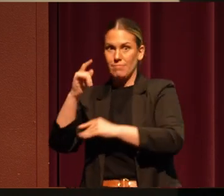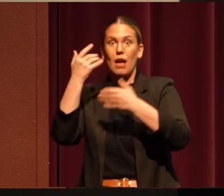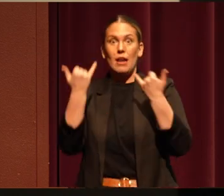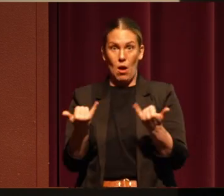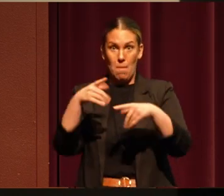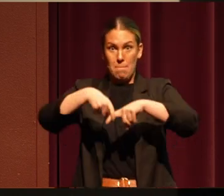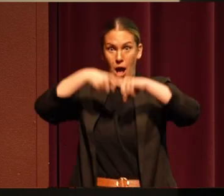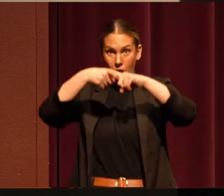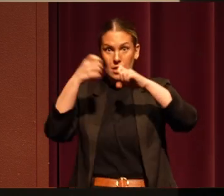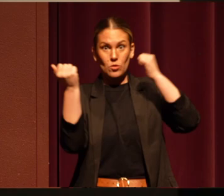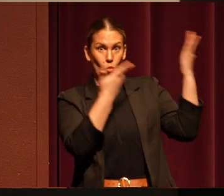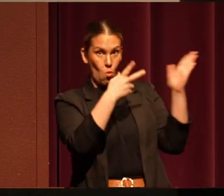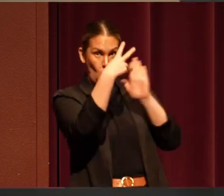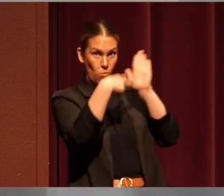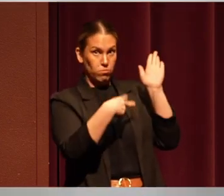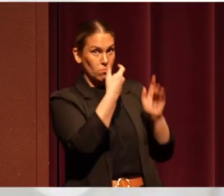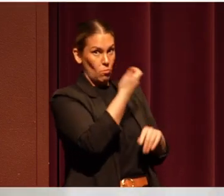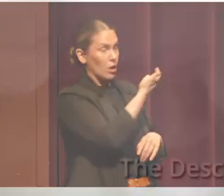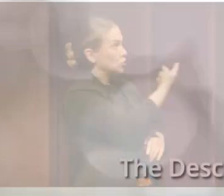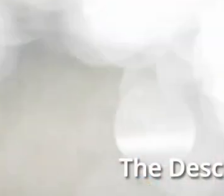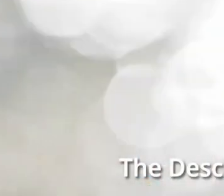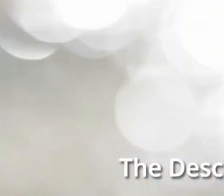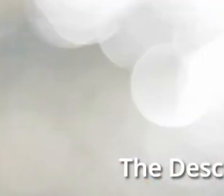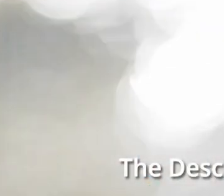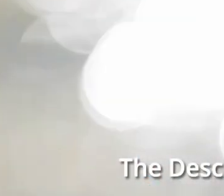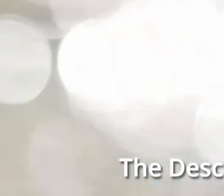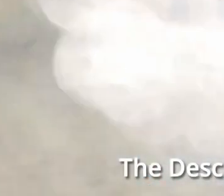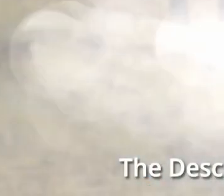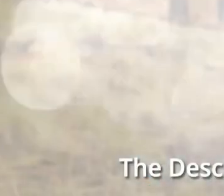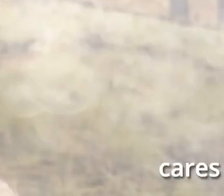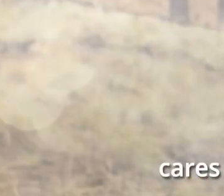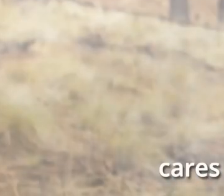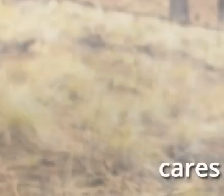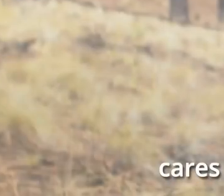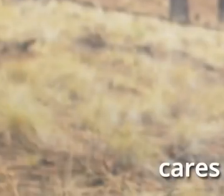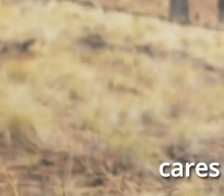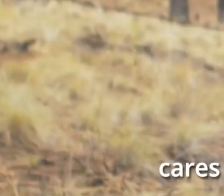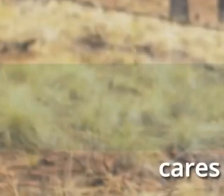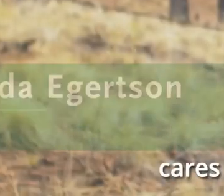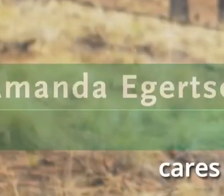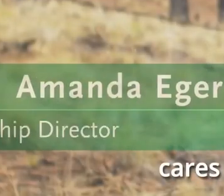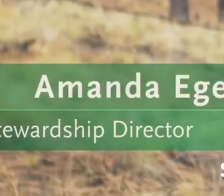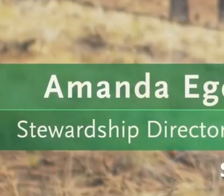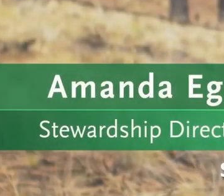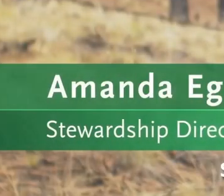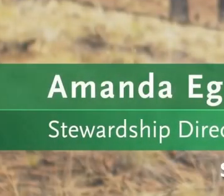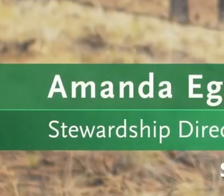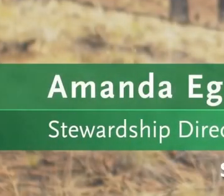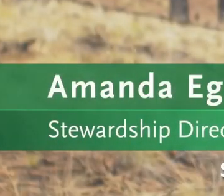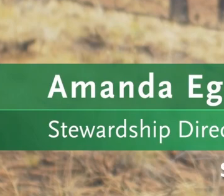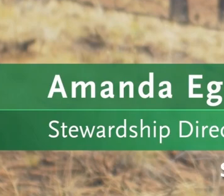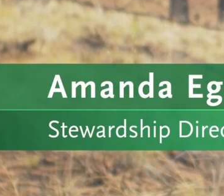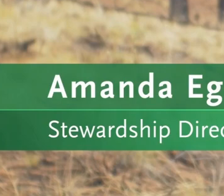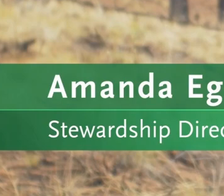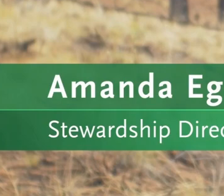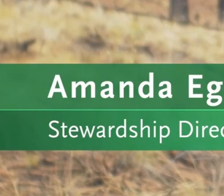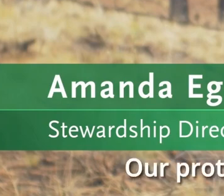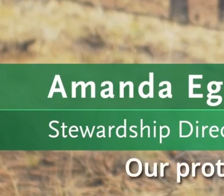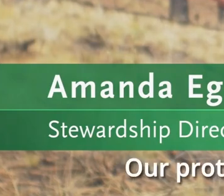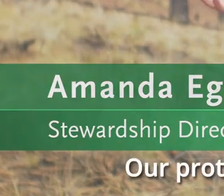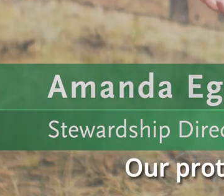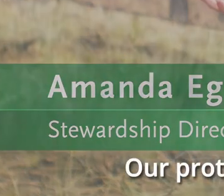and let you watch this great video. The Deschutes Land Trust conserves and cares for the lands and water that sustain Central Oregon.